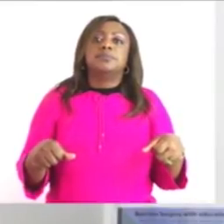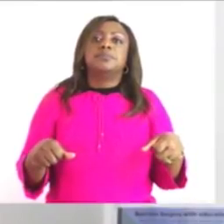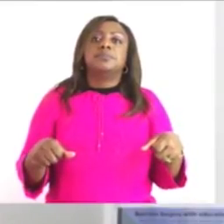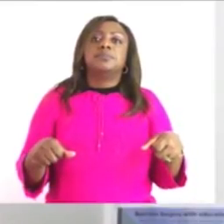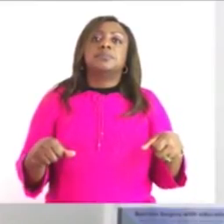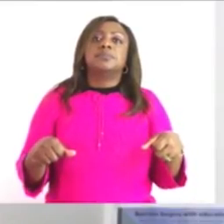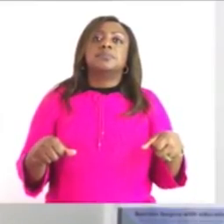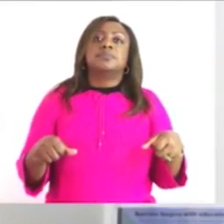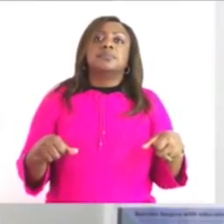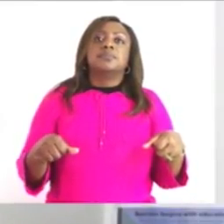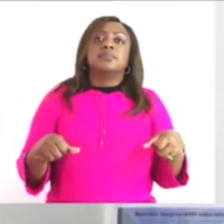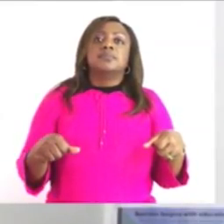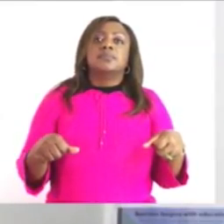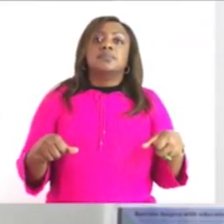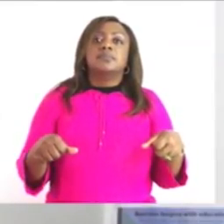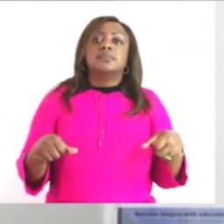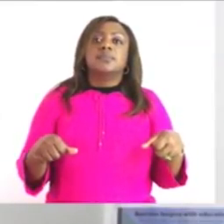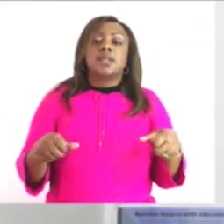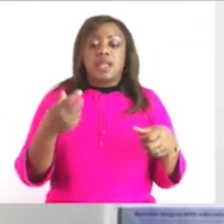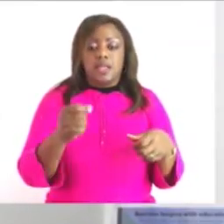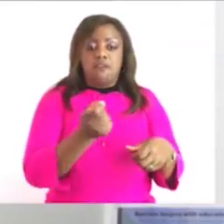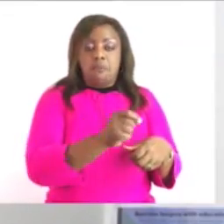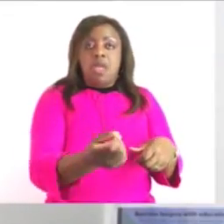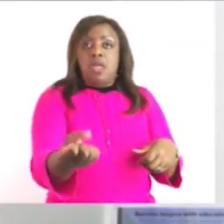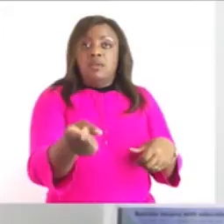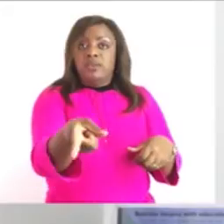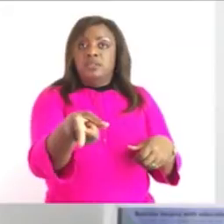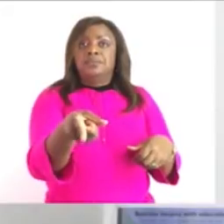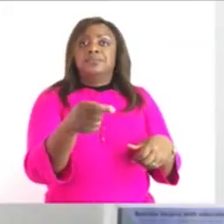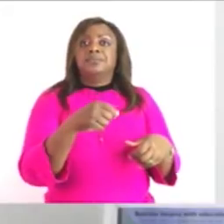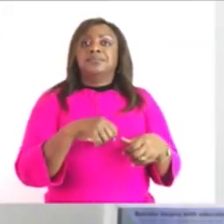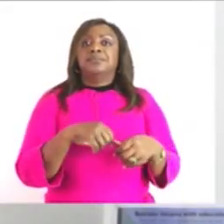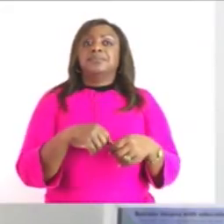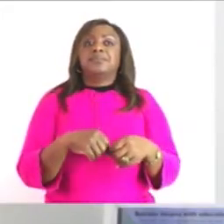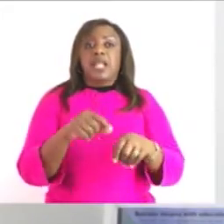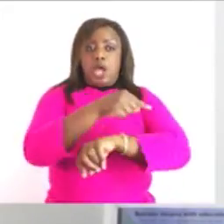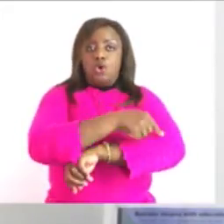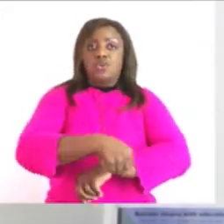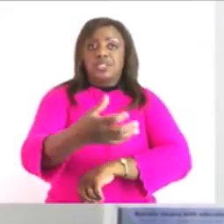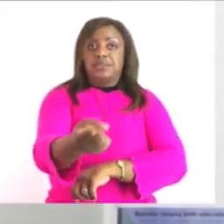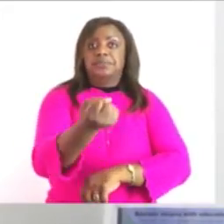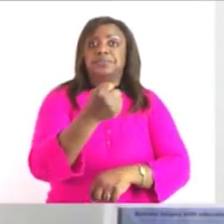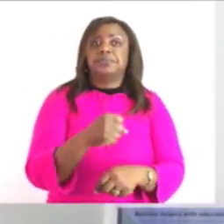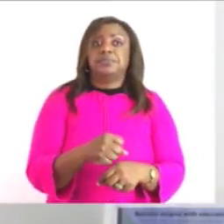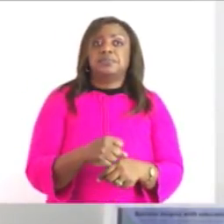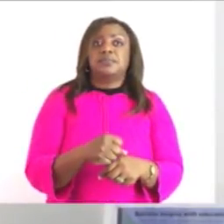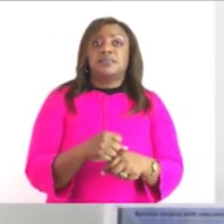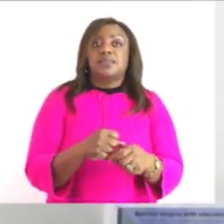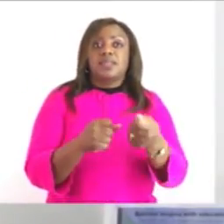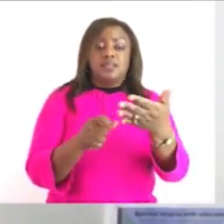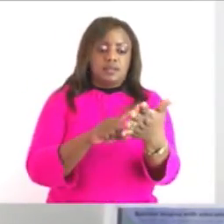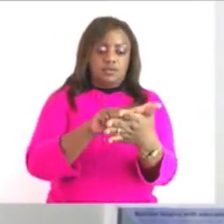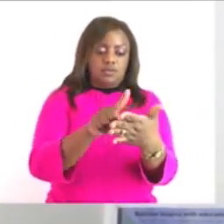the the answer so you have a pen you have a ruler there i'll be keeping time